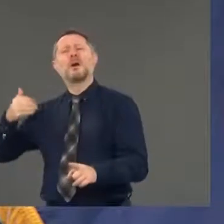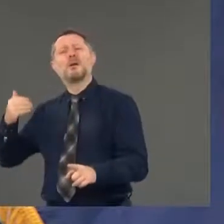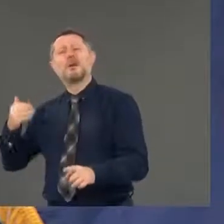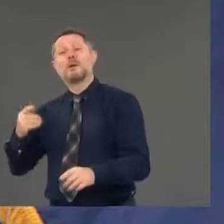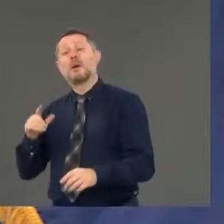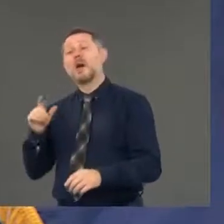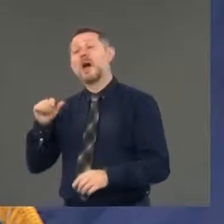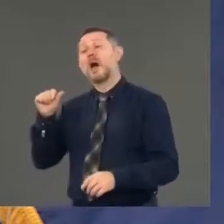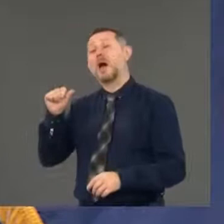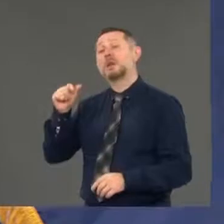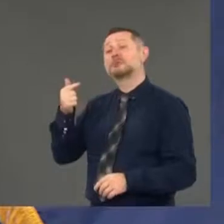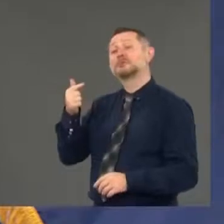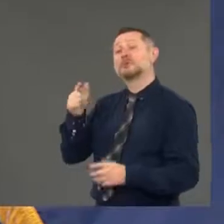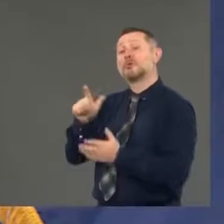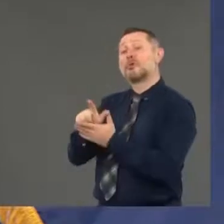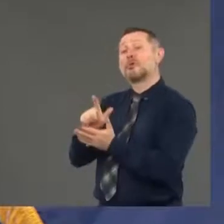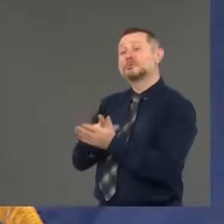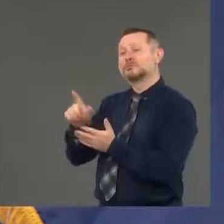five years ago.